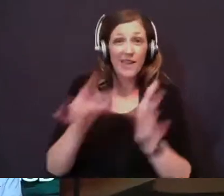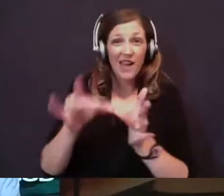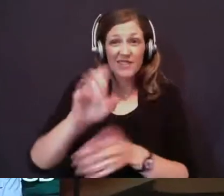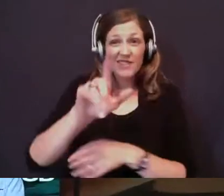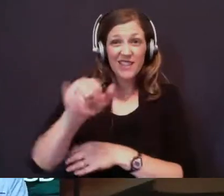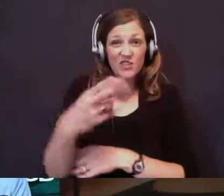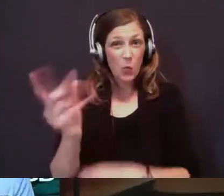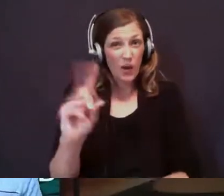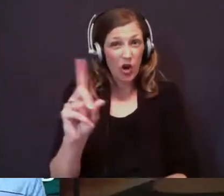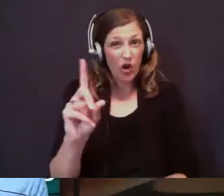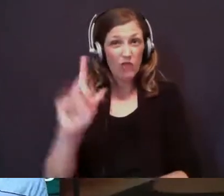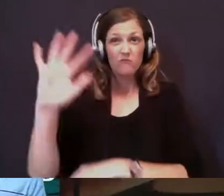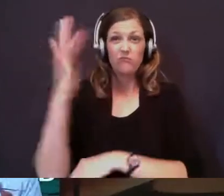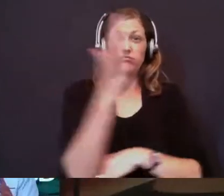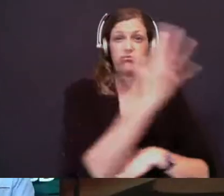wilderness.